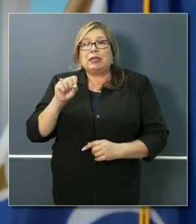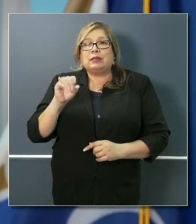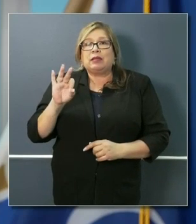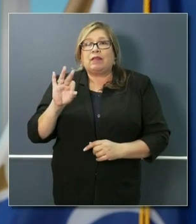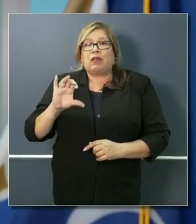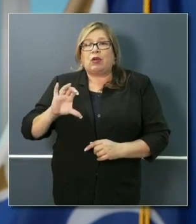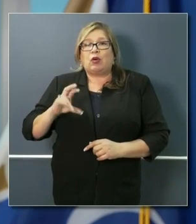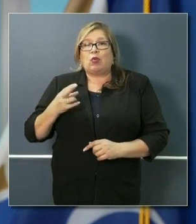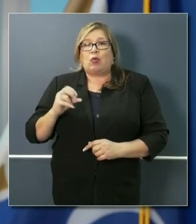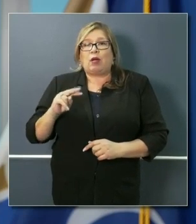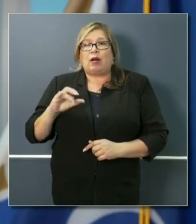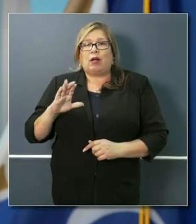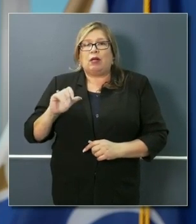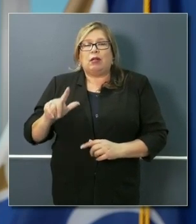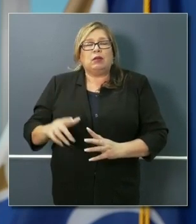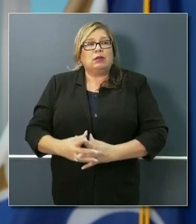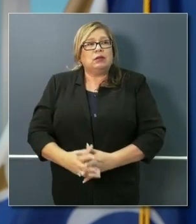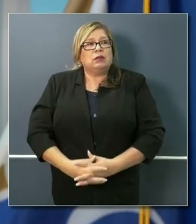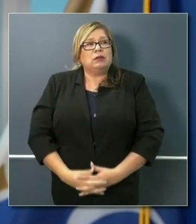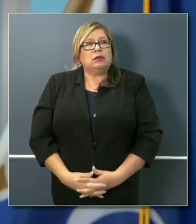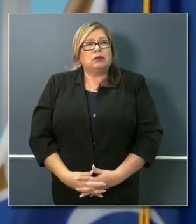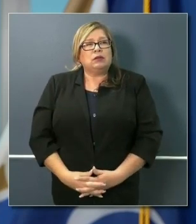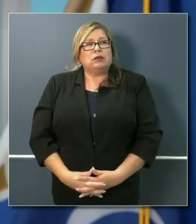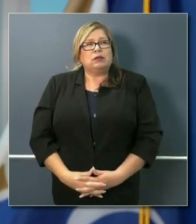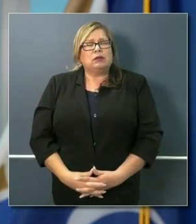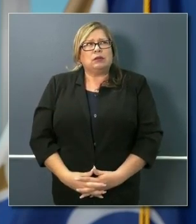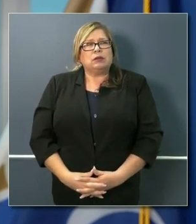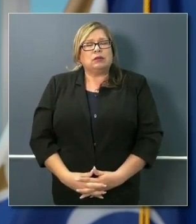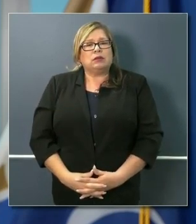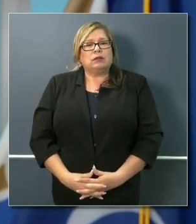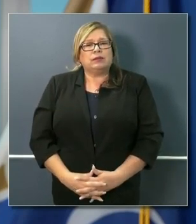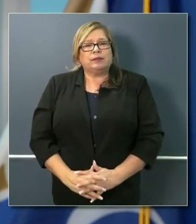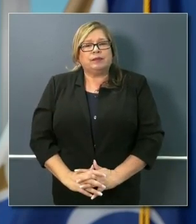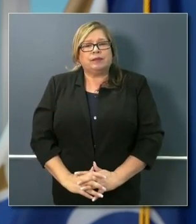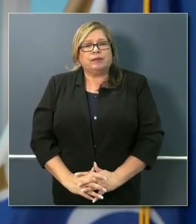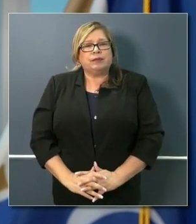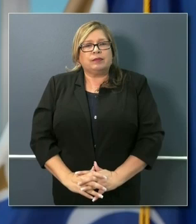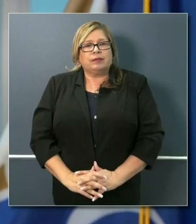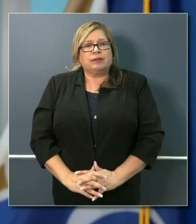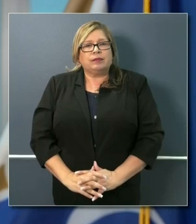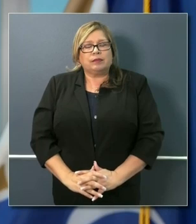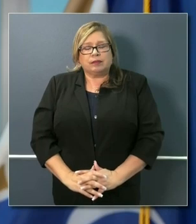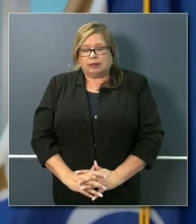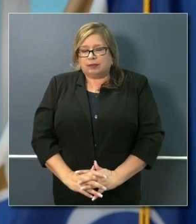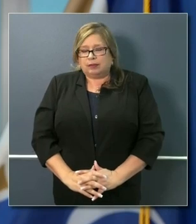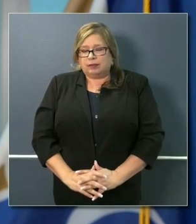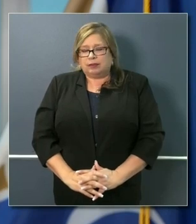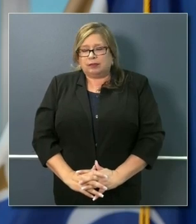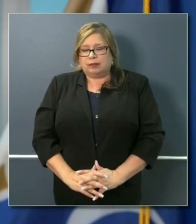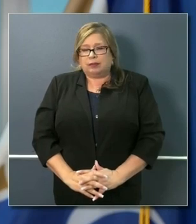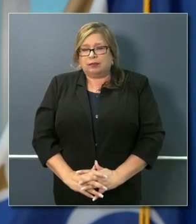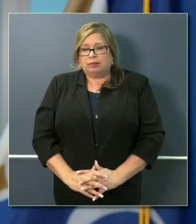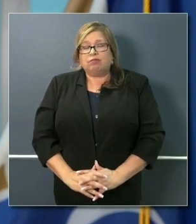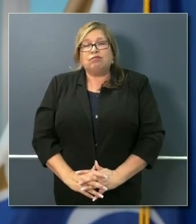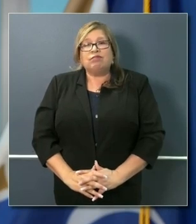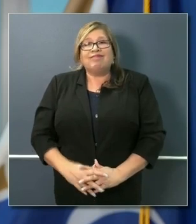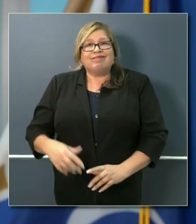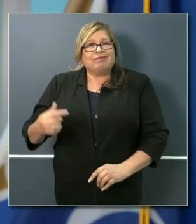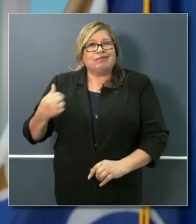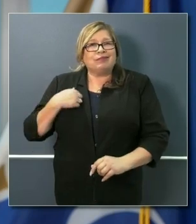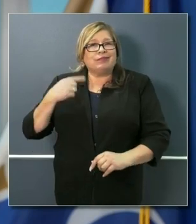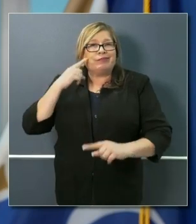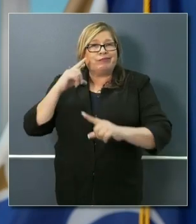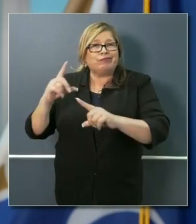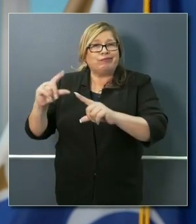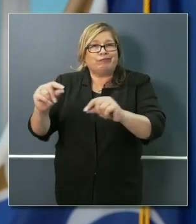Hi, Governor. We've heard stories about nurses having to cut up trash bags to use as protective equipment